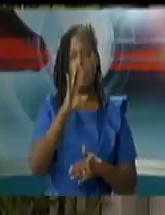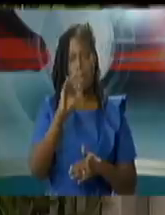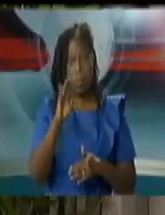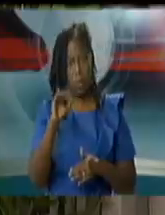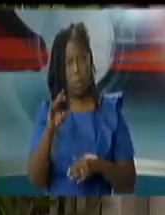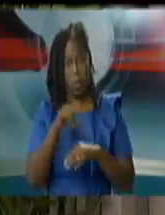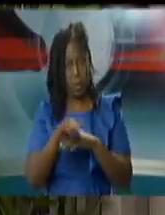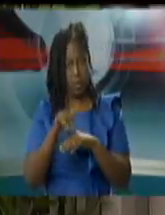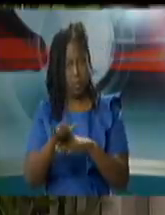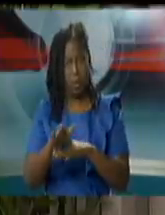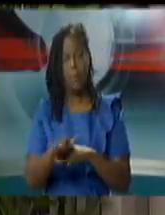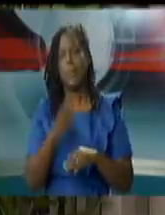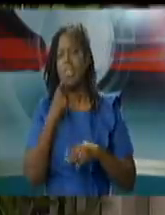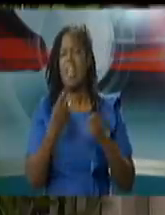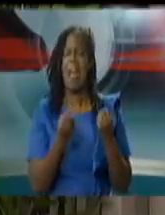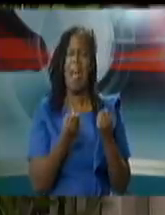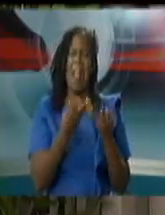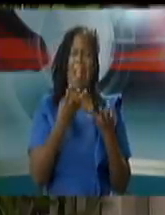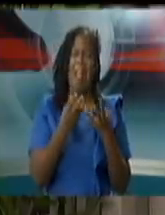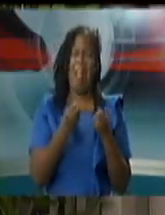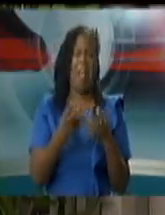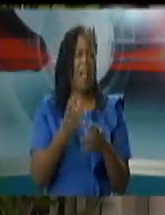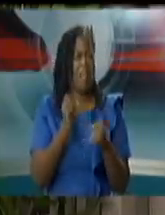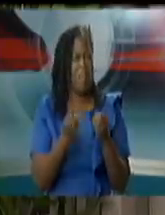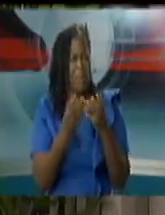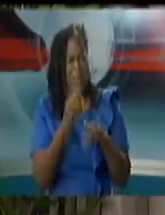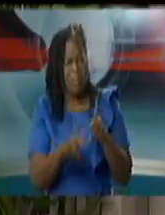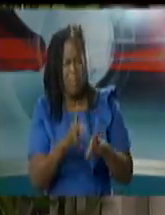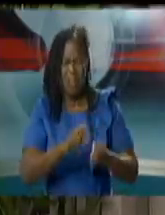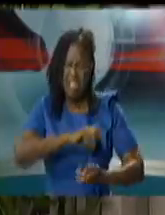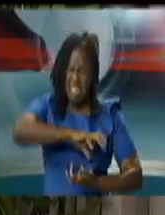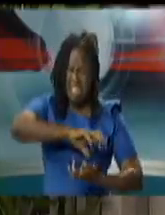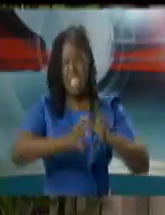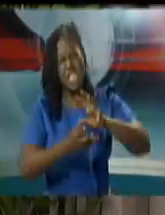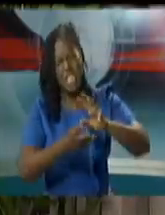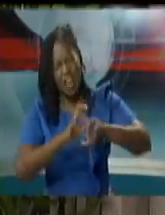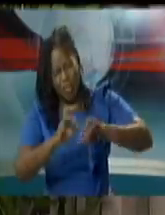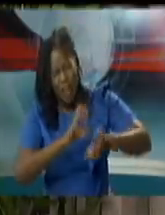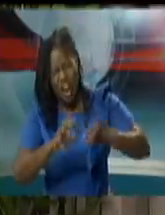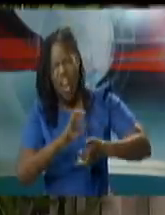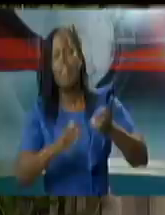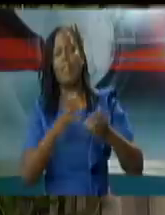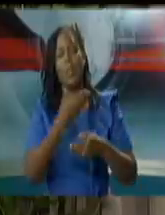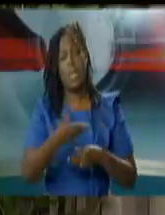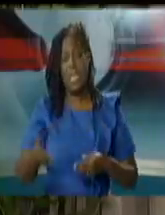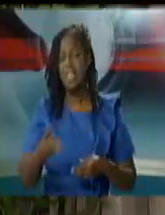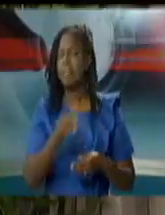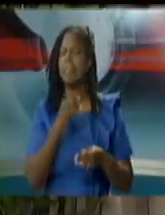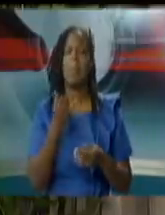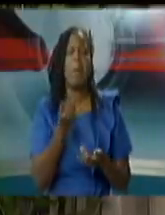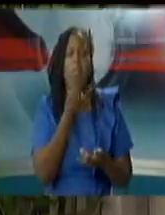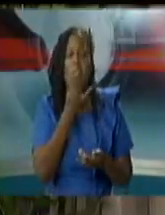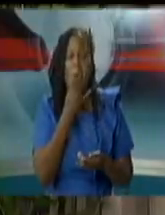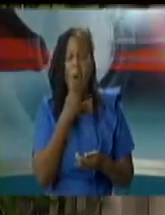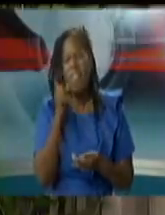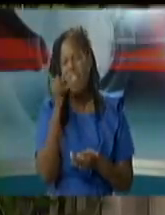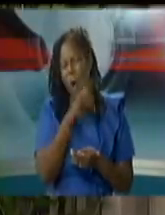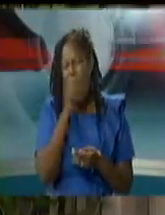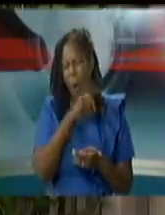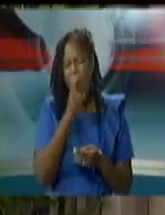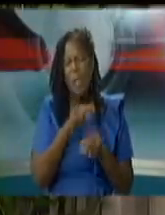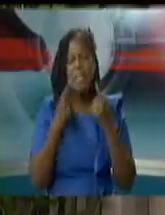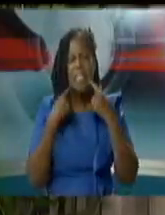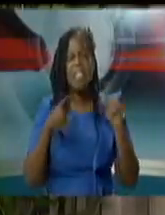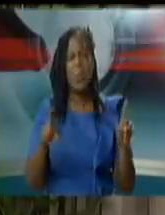sabotage that happens on the online platform a lot of news that is put out that is misleading i use that term loosely in inverted